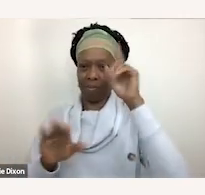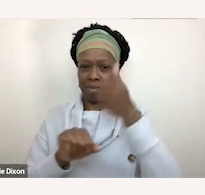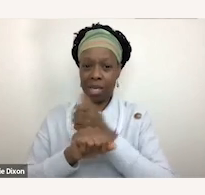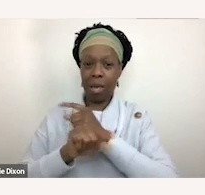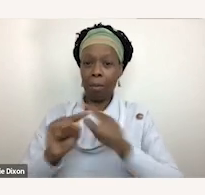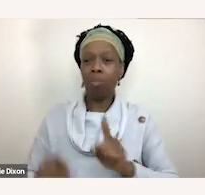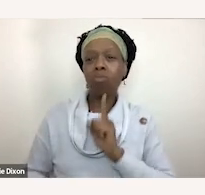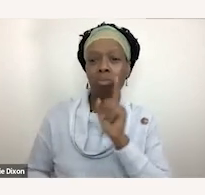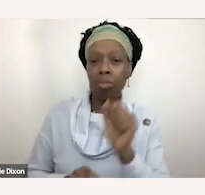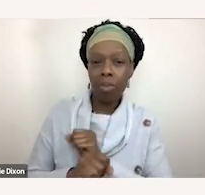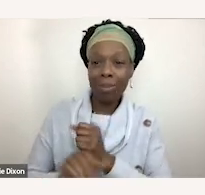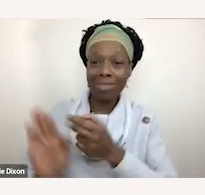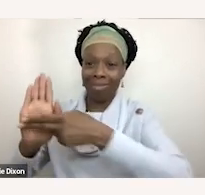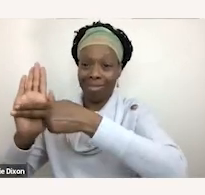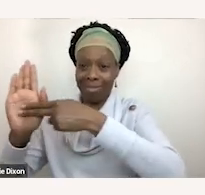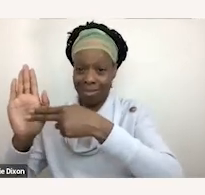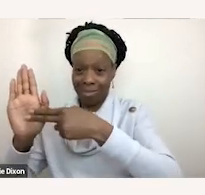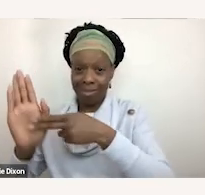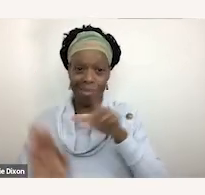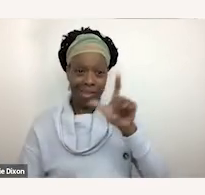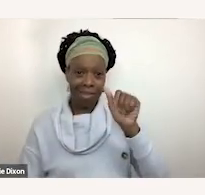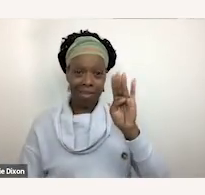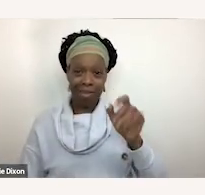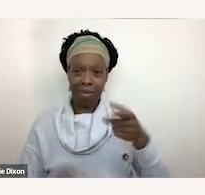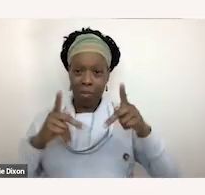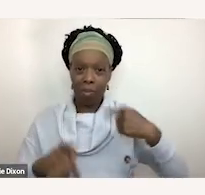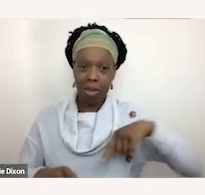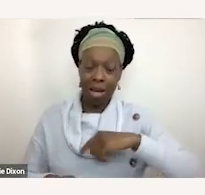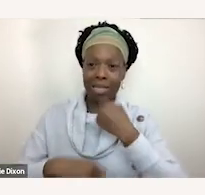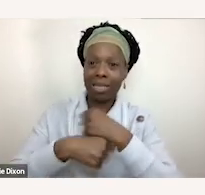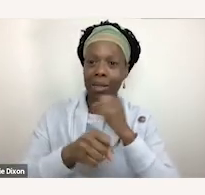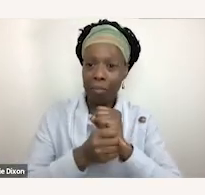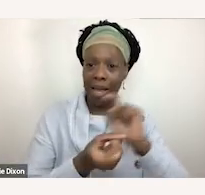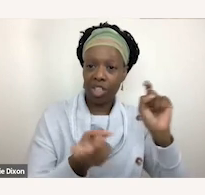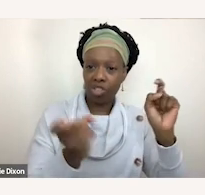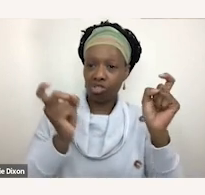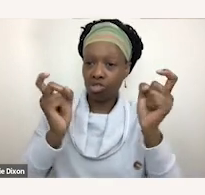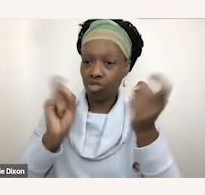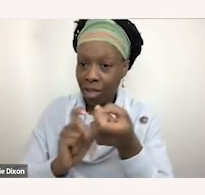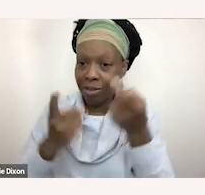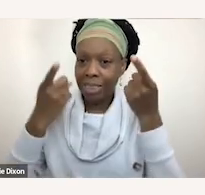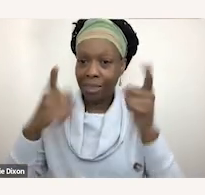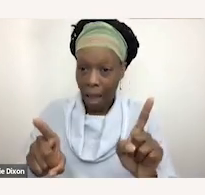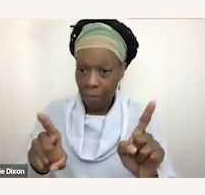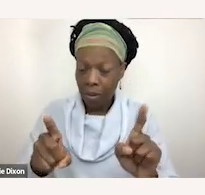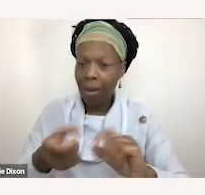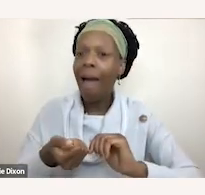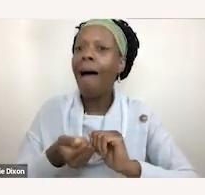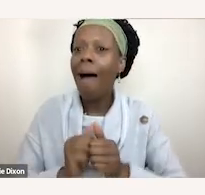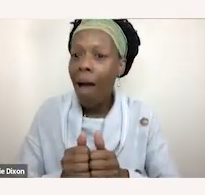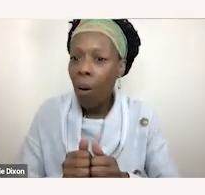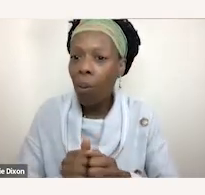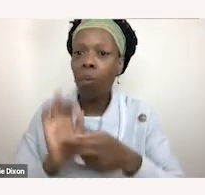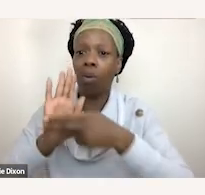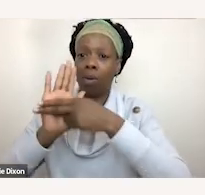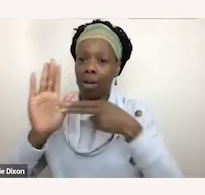labels allow us to make change happen a label a label allows us to work